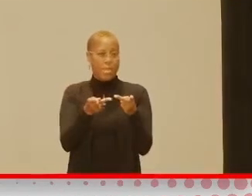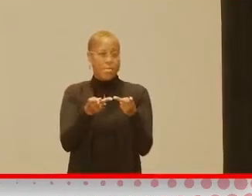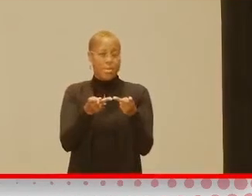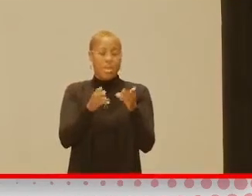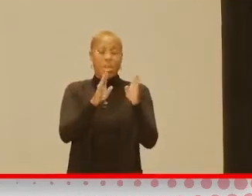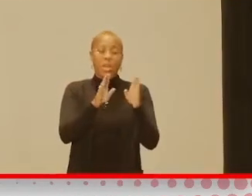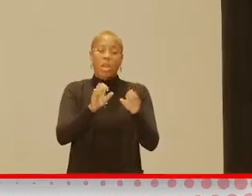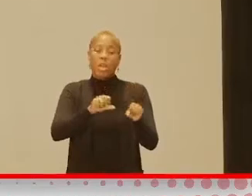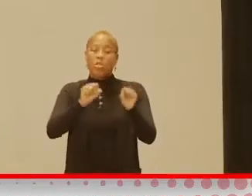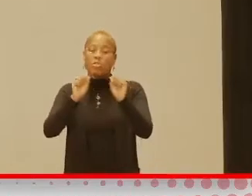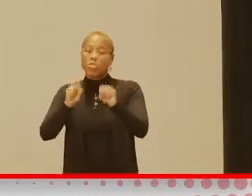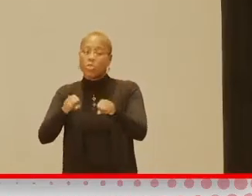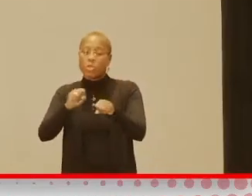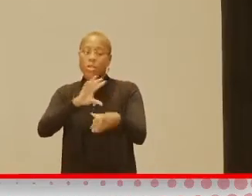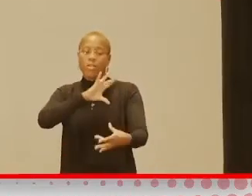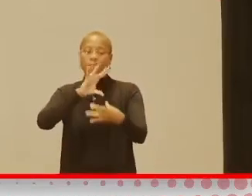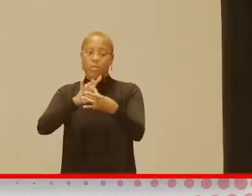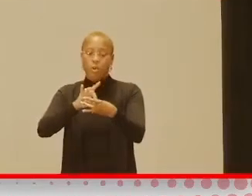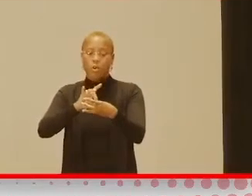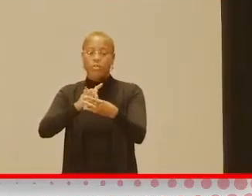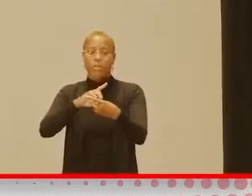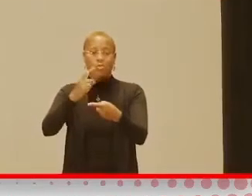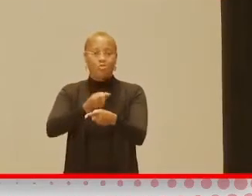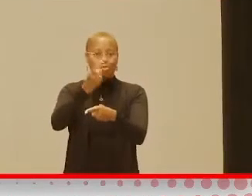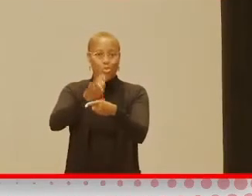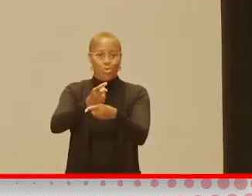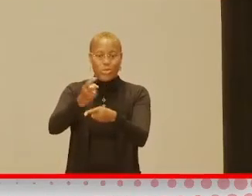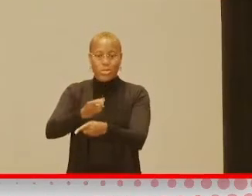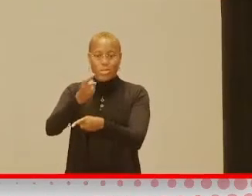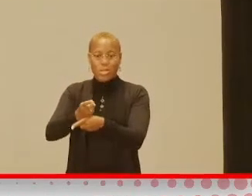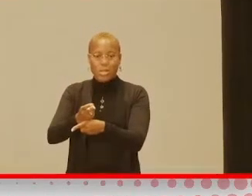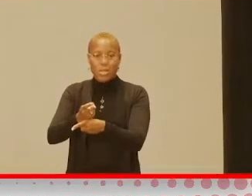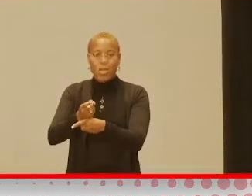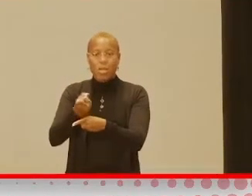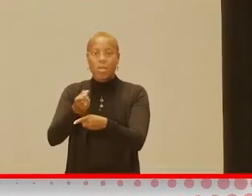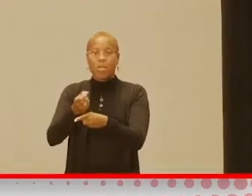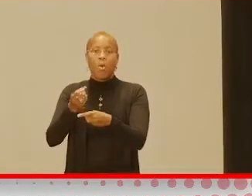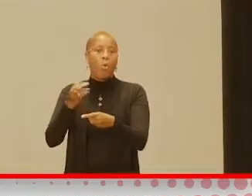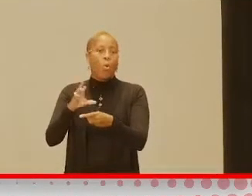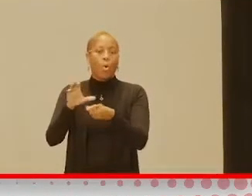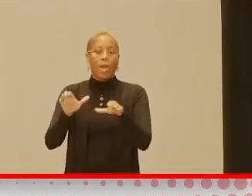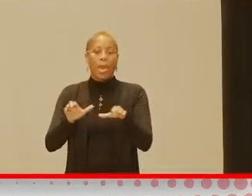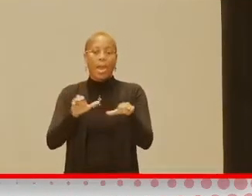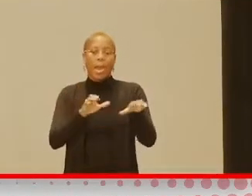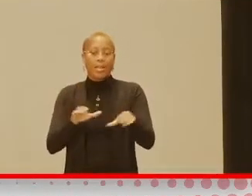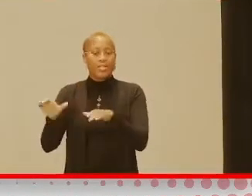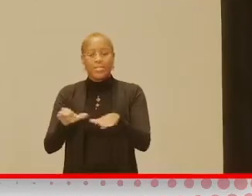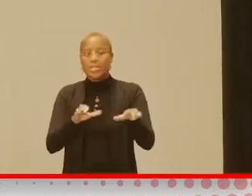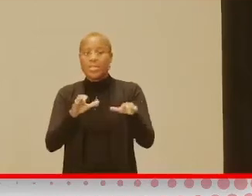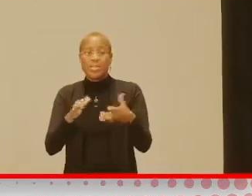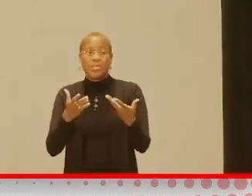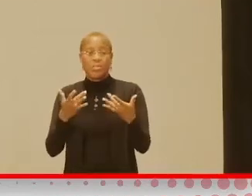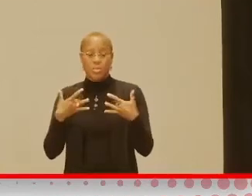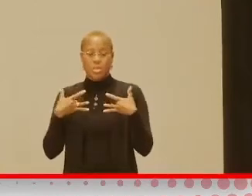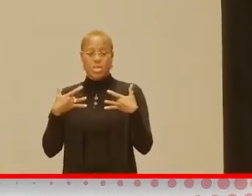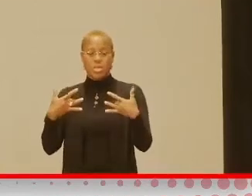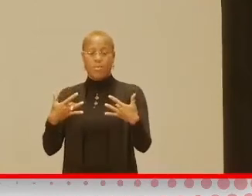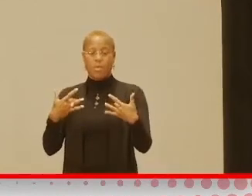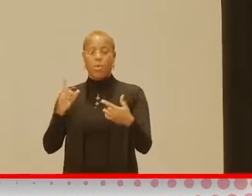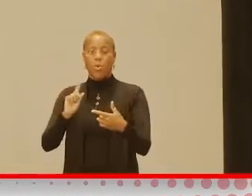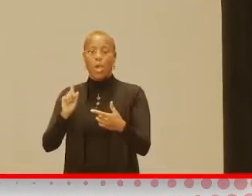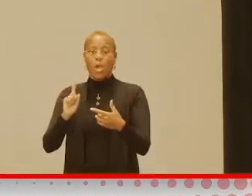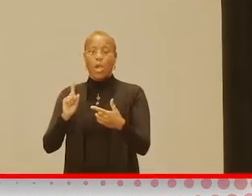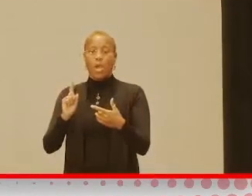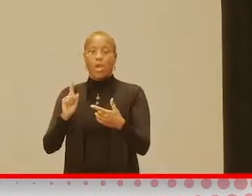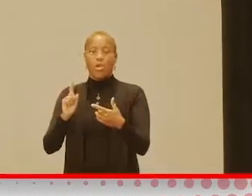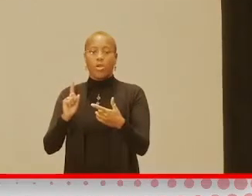routines. That can be activities. Or the places, basically wherever typical developing children are